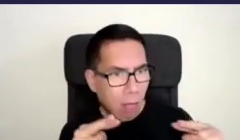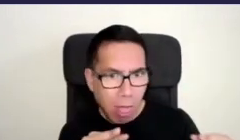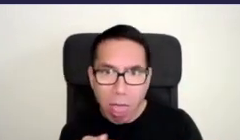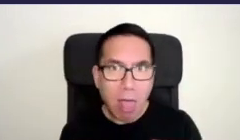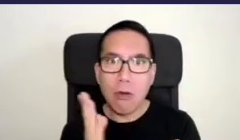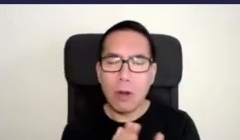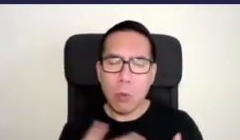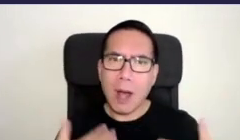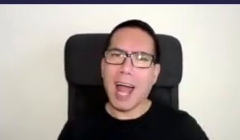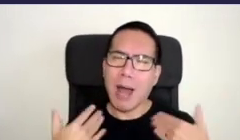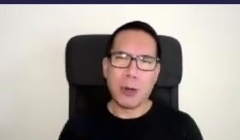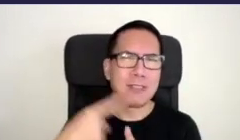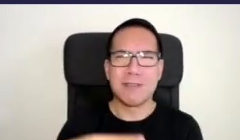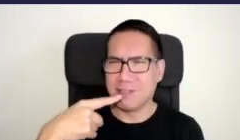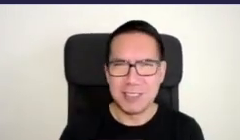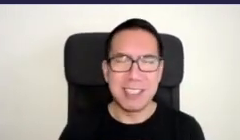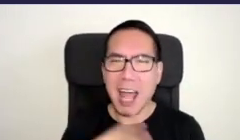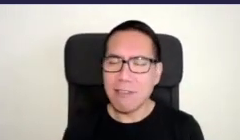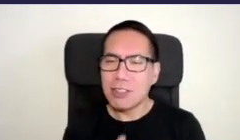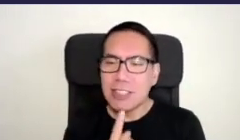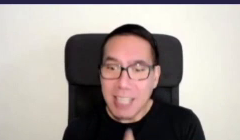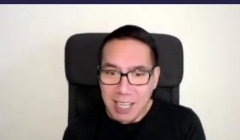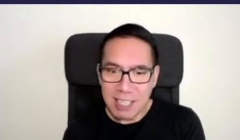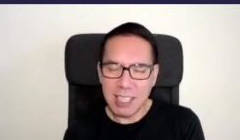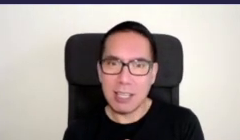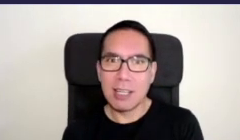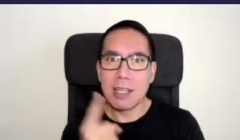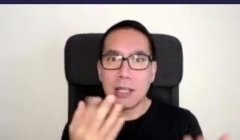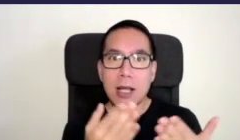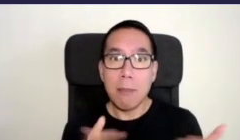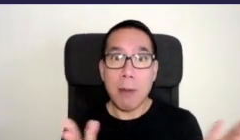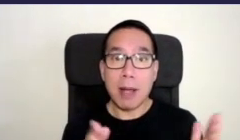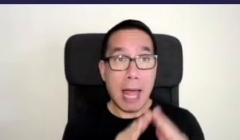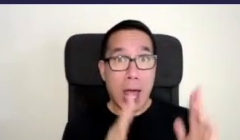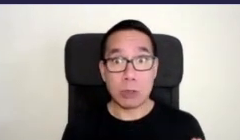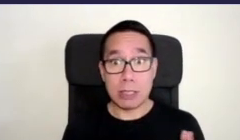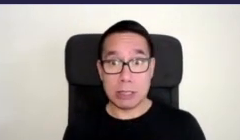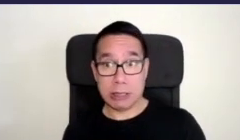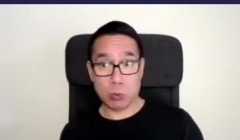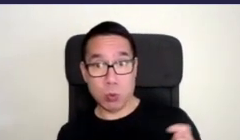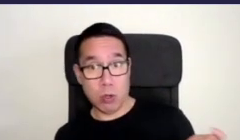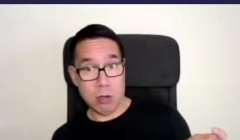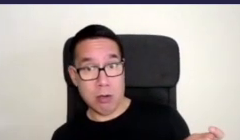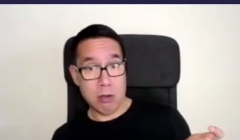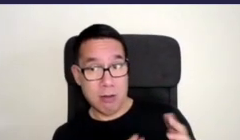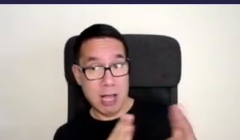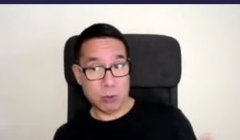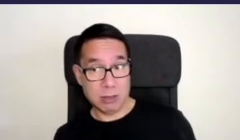too I must say that with the public housing right next door this